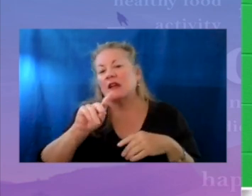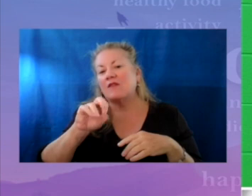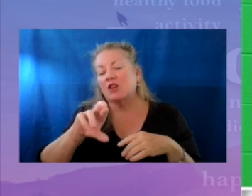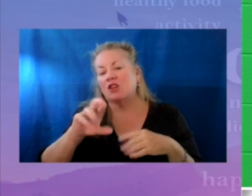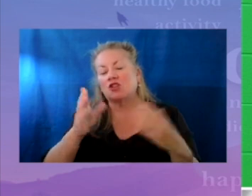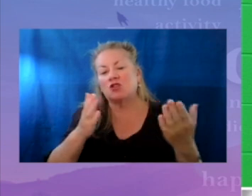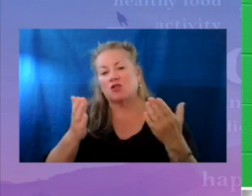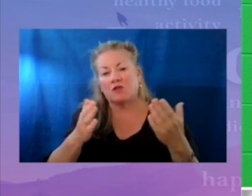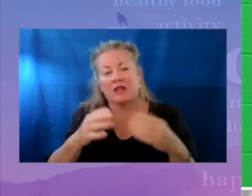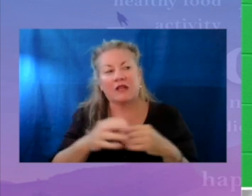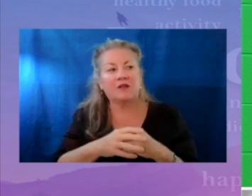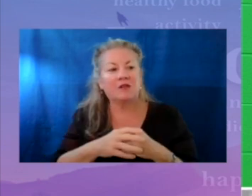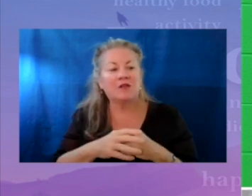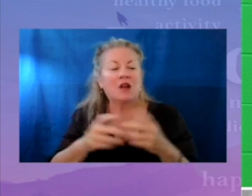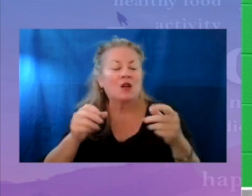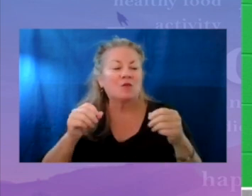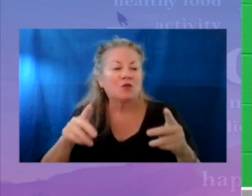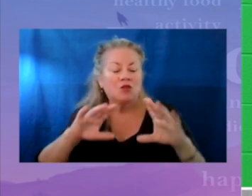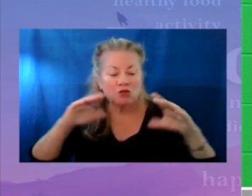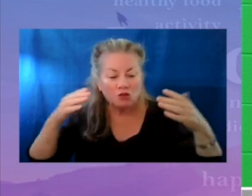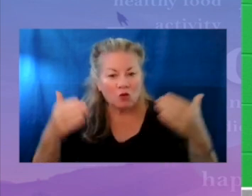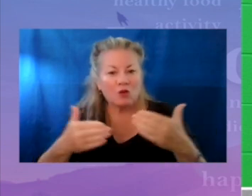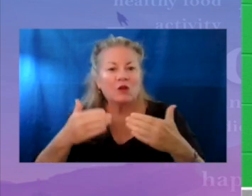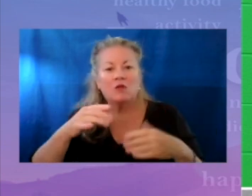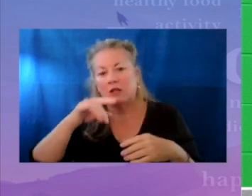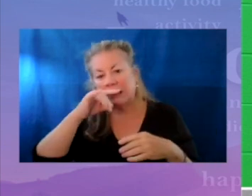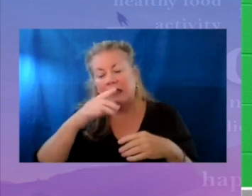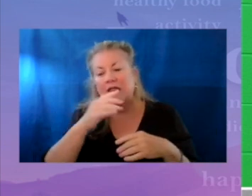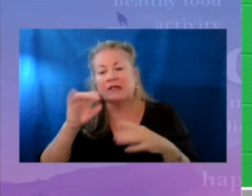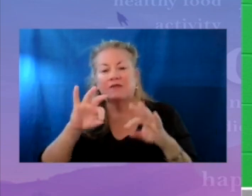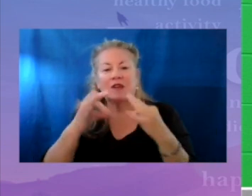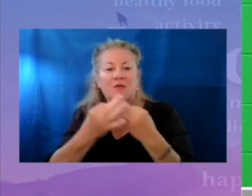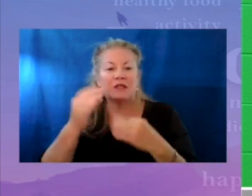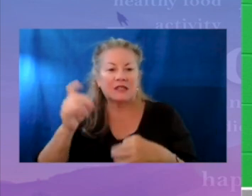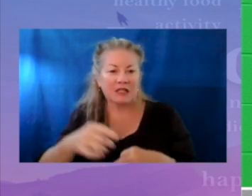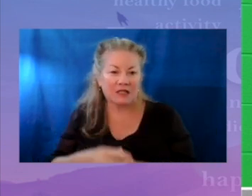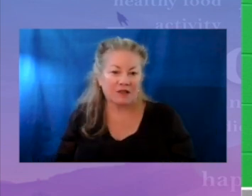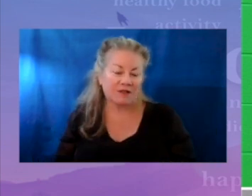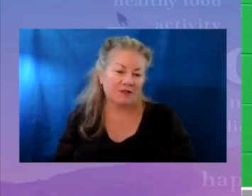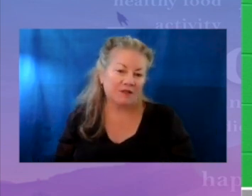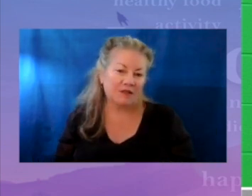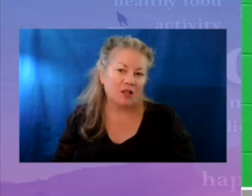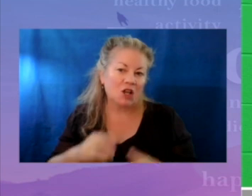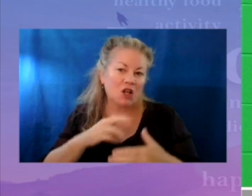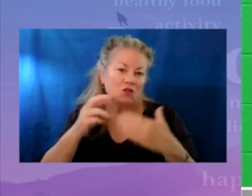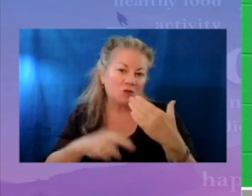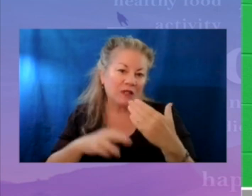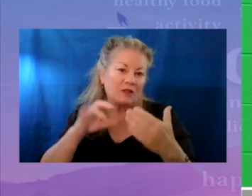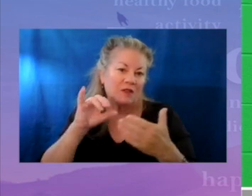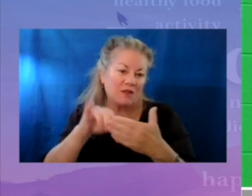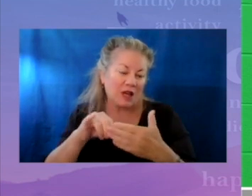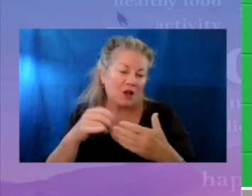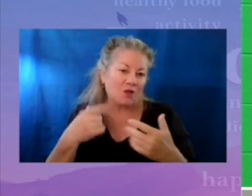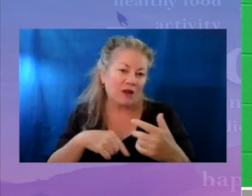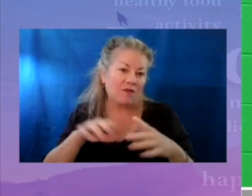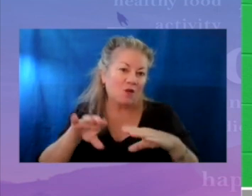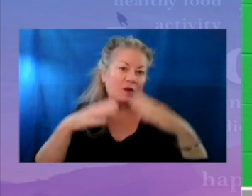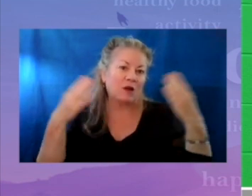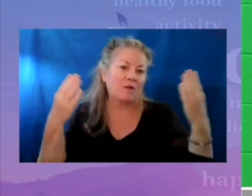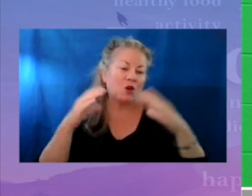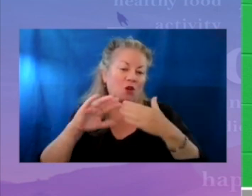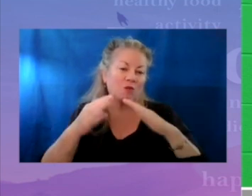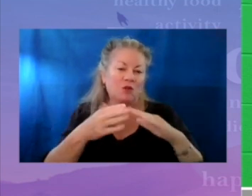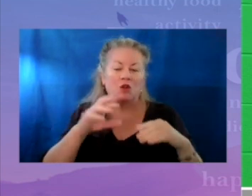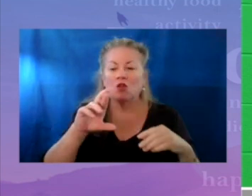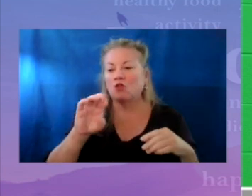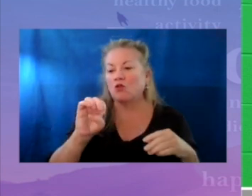survey. It's given us the opportunity to really zone in on what our kids and our families need. As a result of that, we have opened up